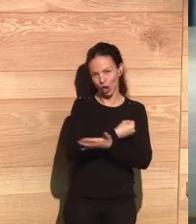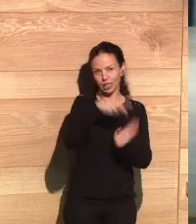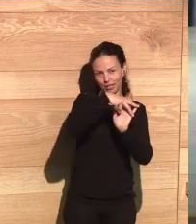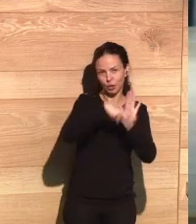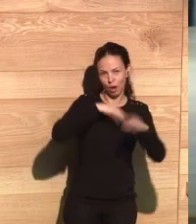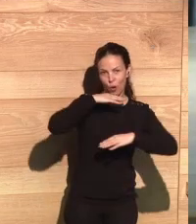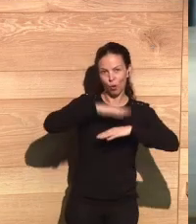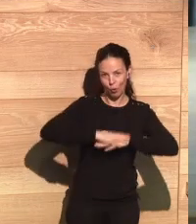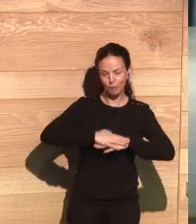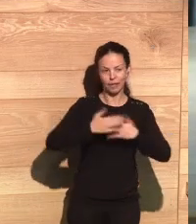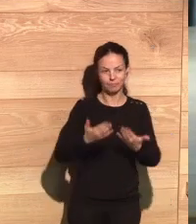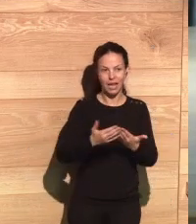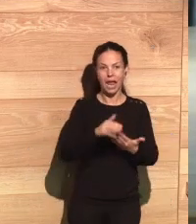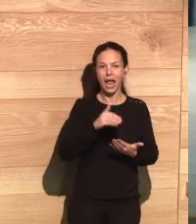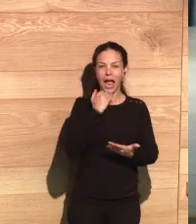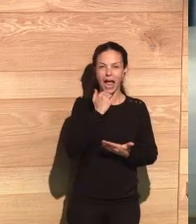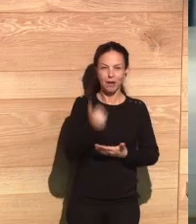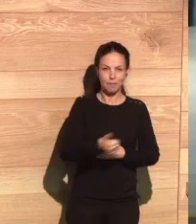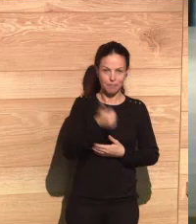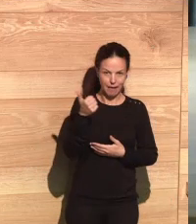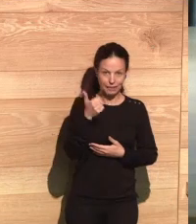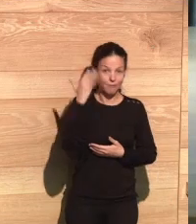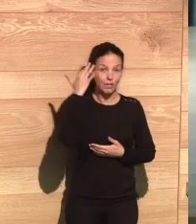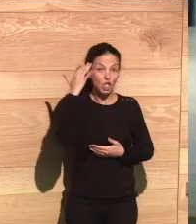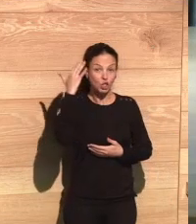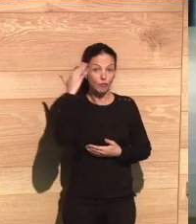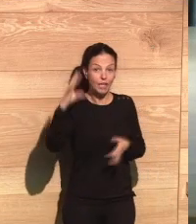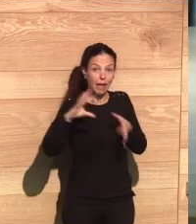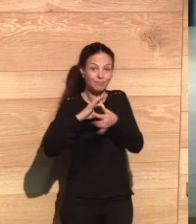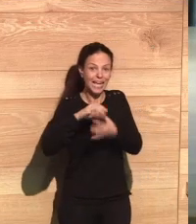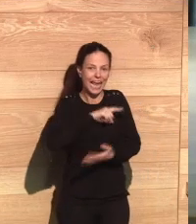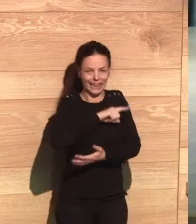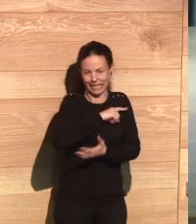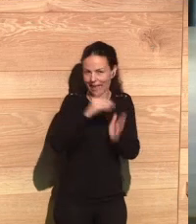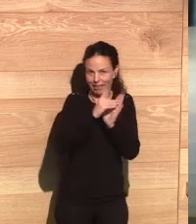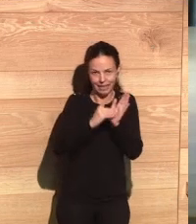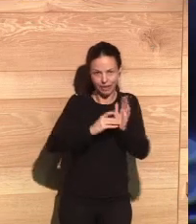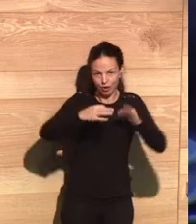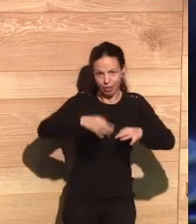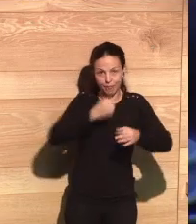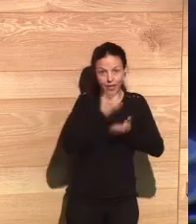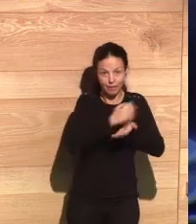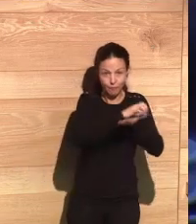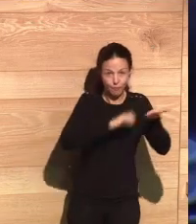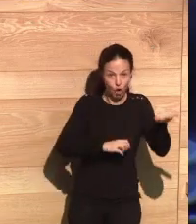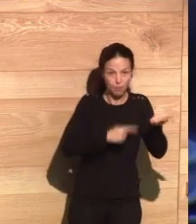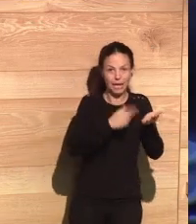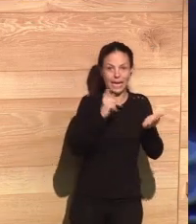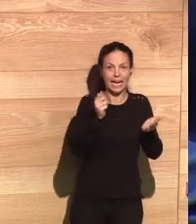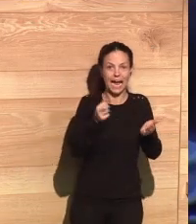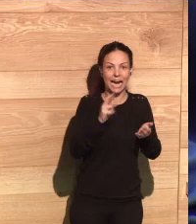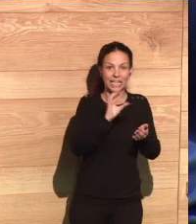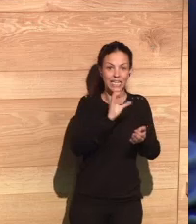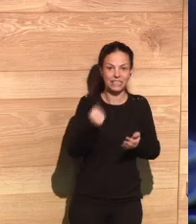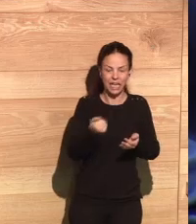fulfilling the requirements of the GDPR. So this is key. But we need to to move towards a philosophy of the ethics